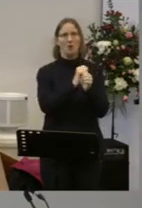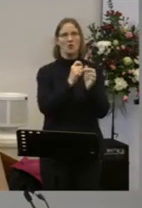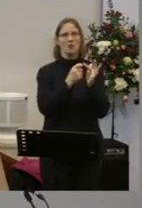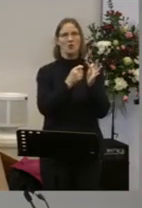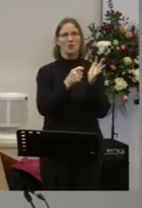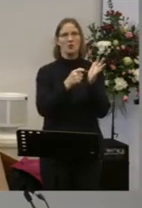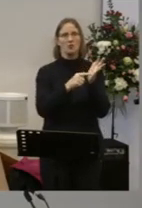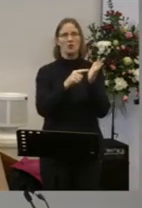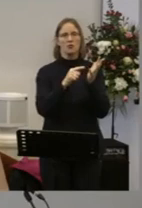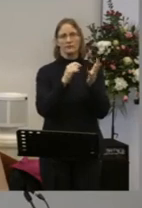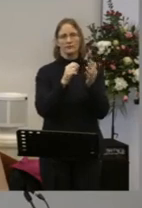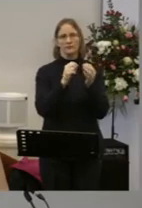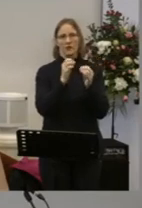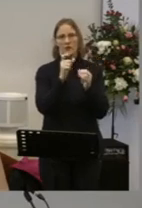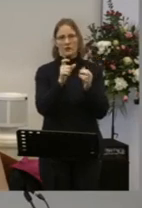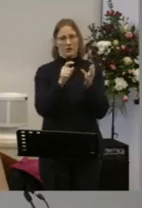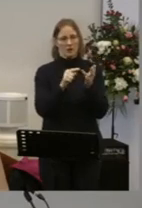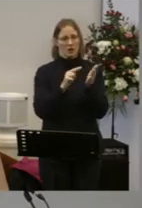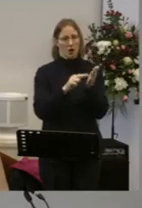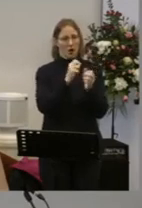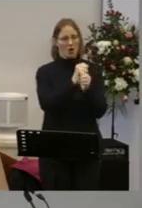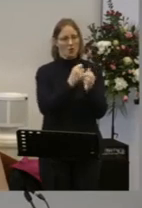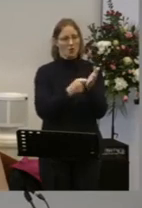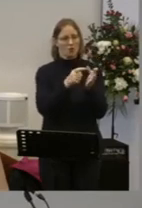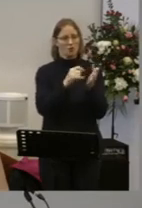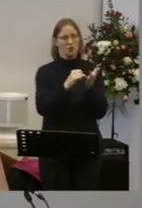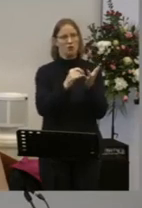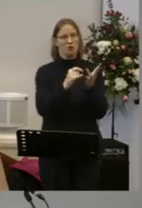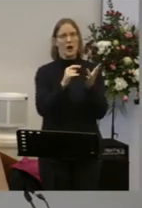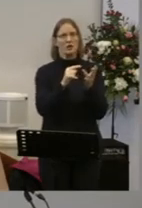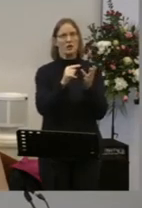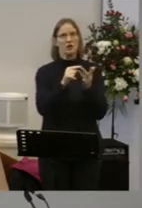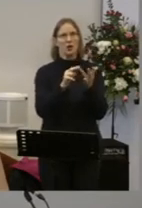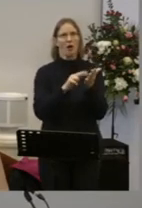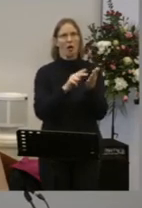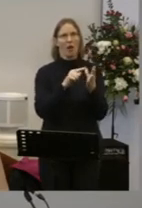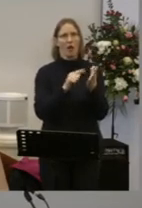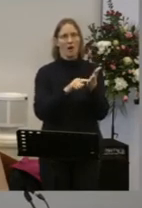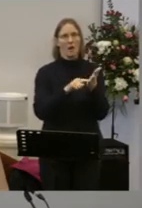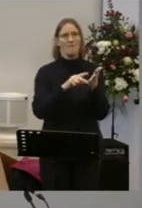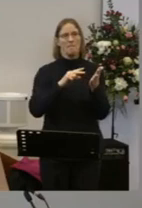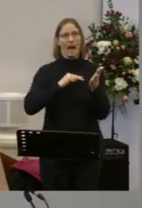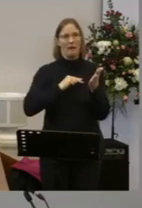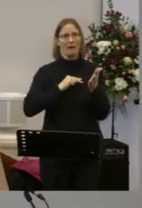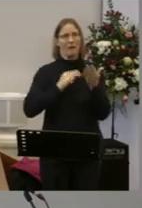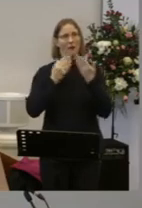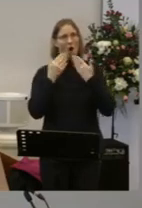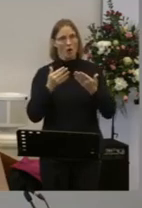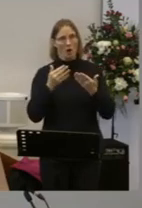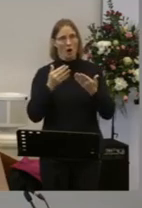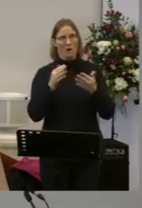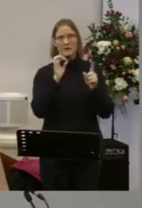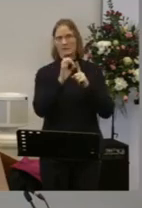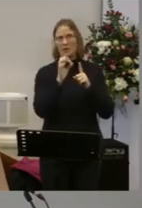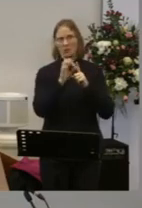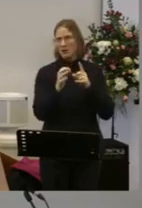And the moment That the security guards Saw the Congressional Medal of Honour They let him go And they snapped to